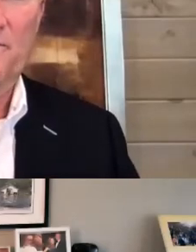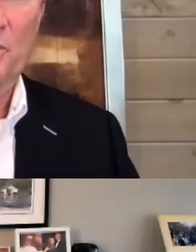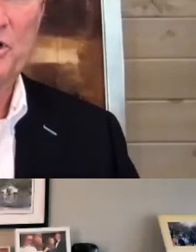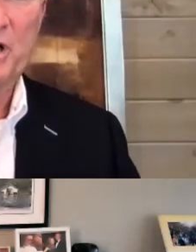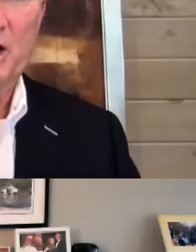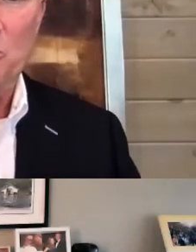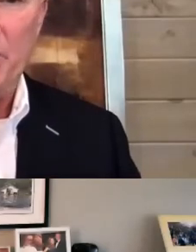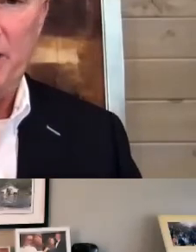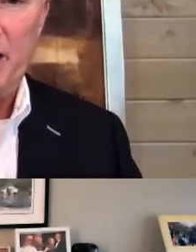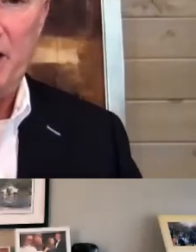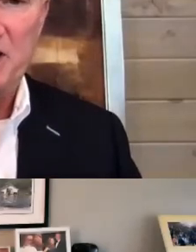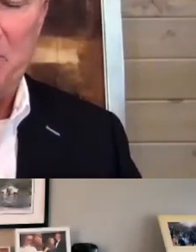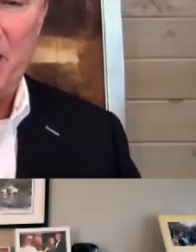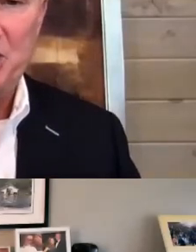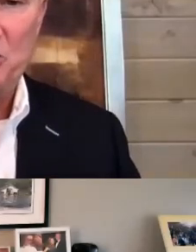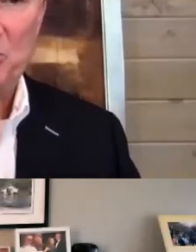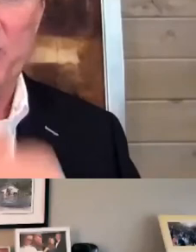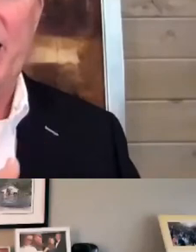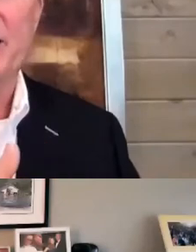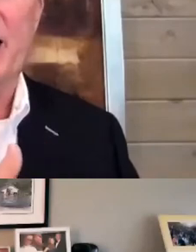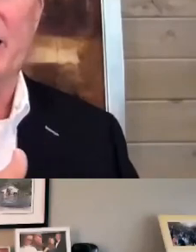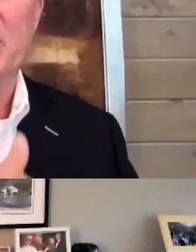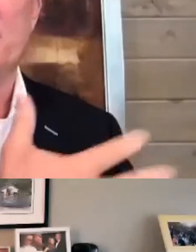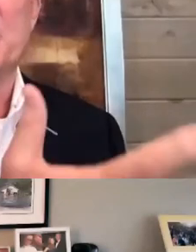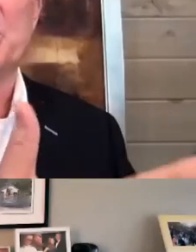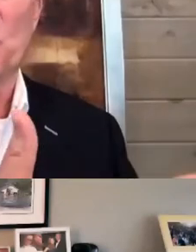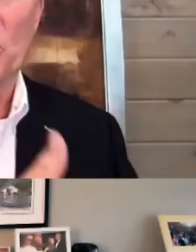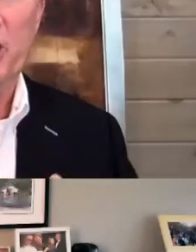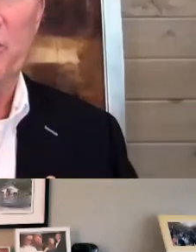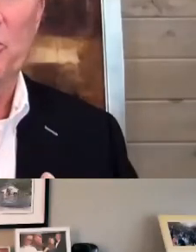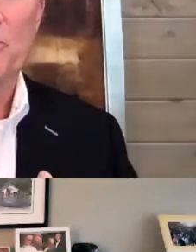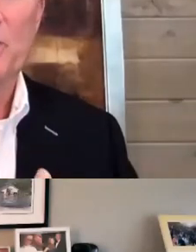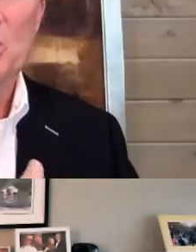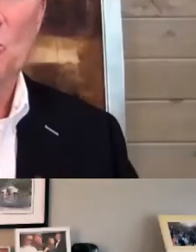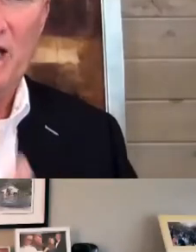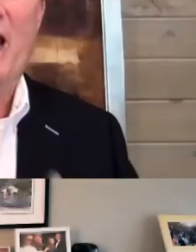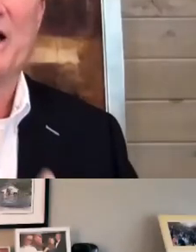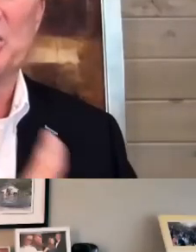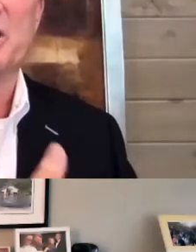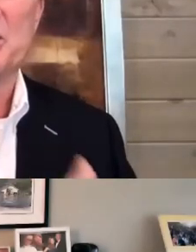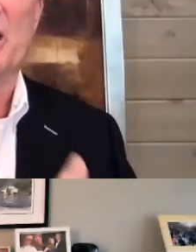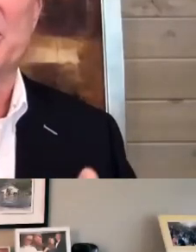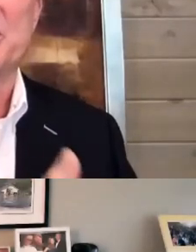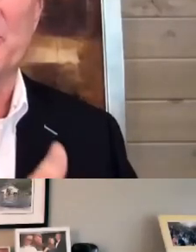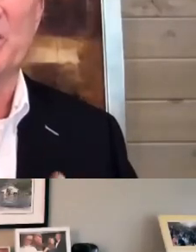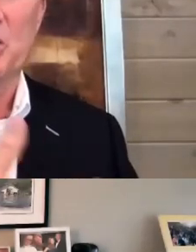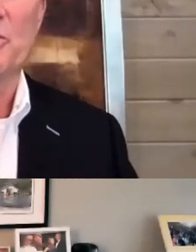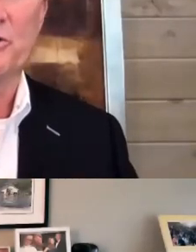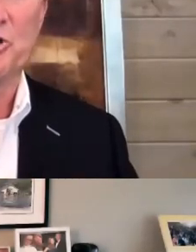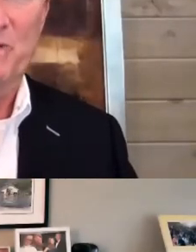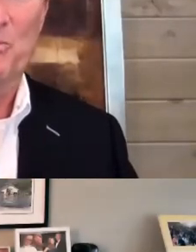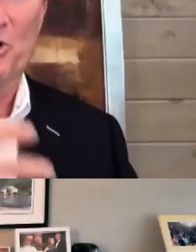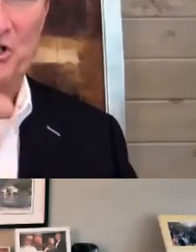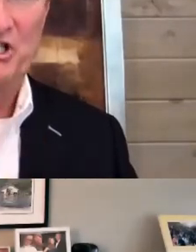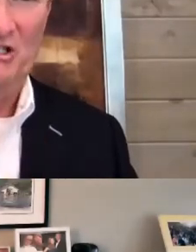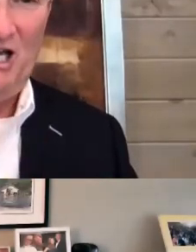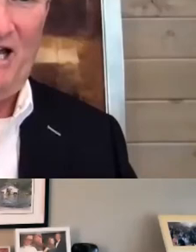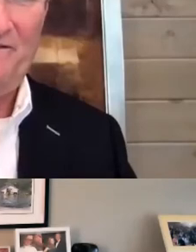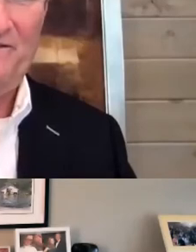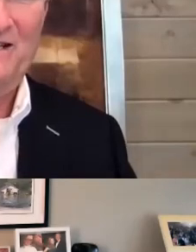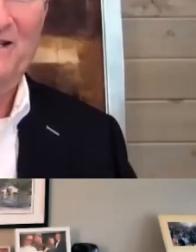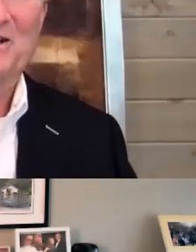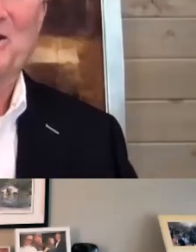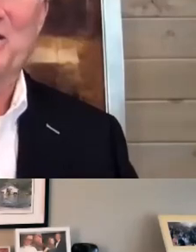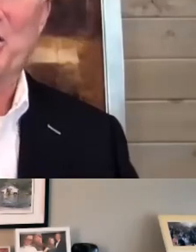The first thing that we did, as I mentioned, is we had that innovation working group. We actually selected something to go do. So, people could see it